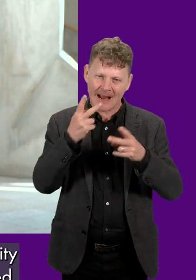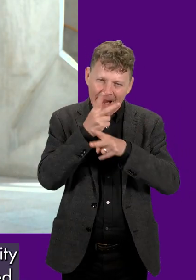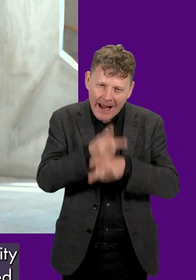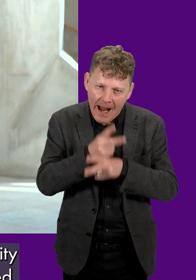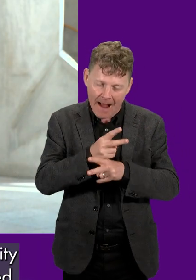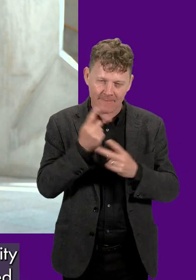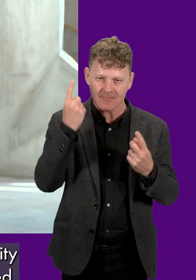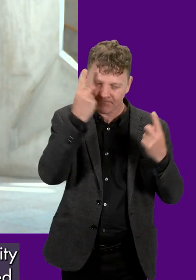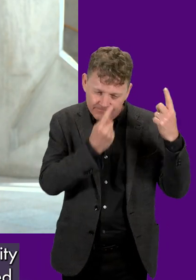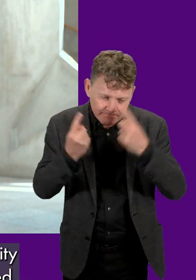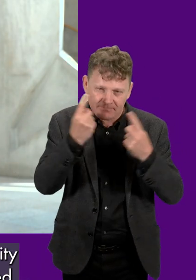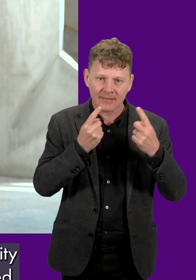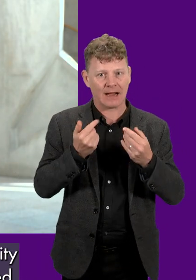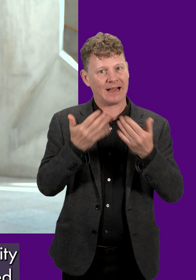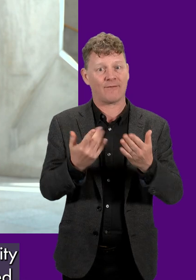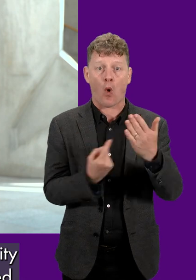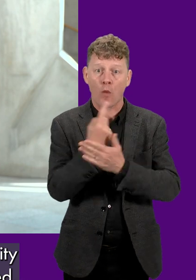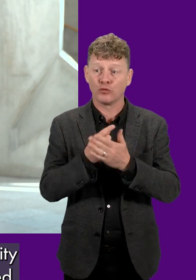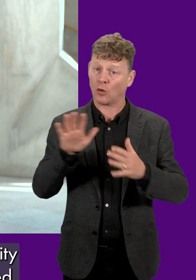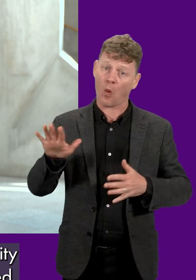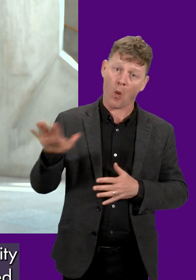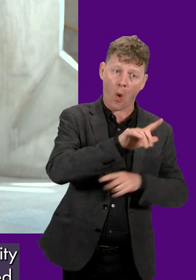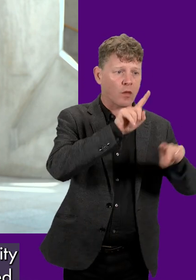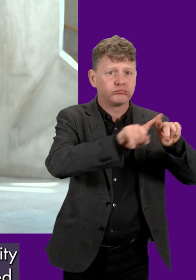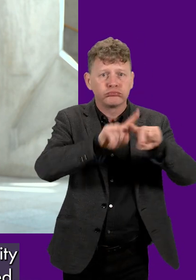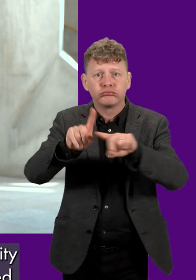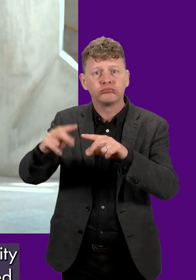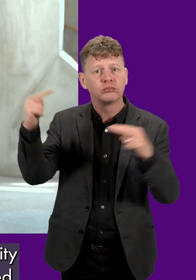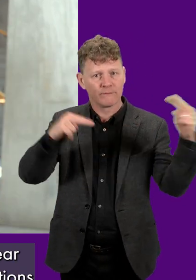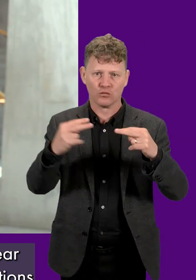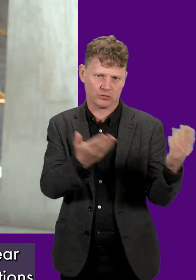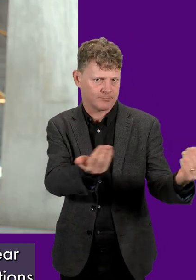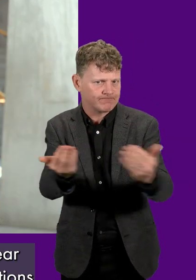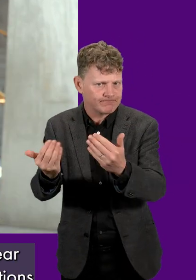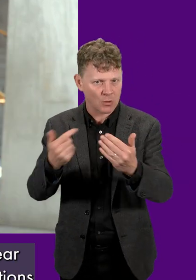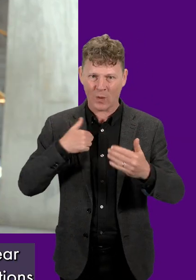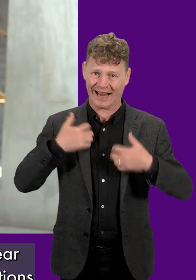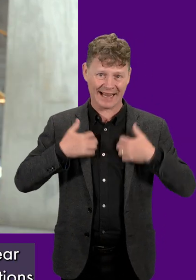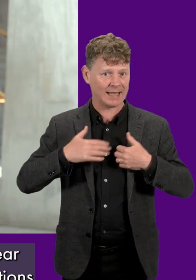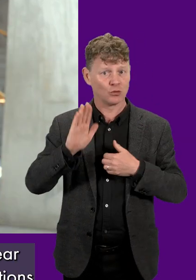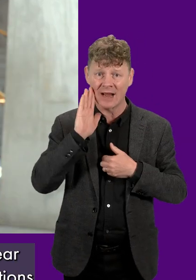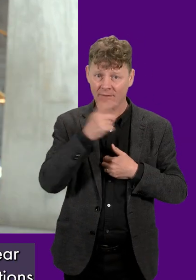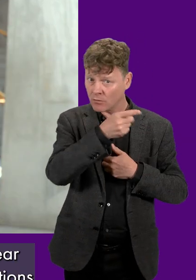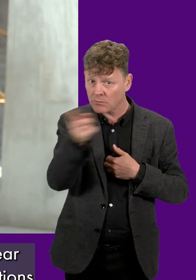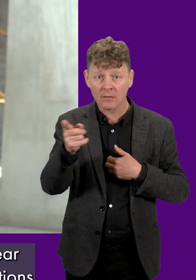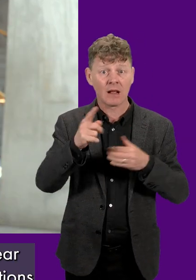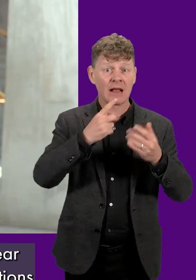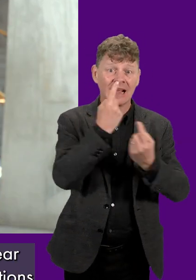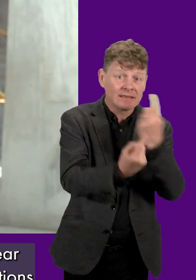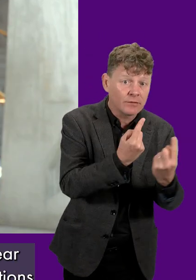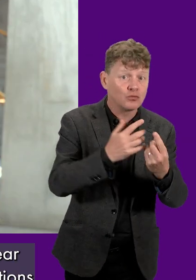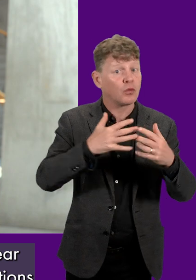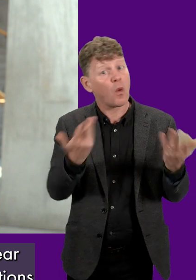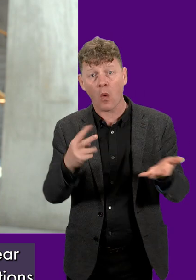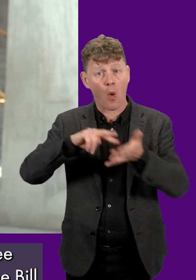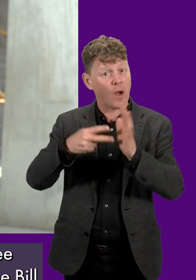and to provide an opportunity for all views to be considered. Our committee is keen to hear from individuals and